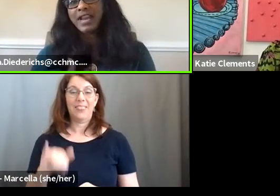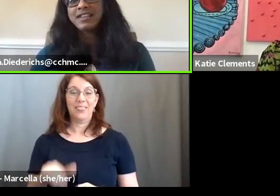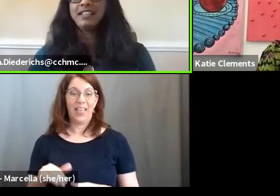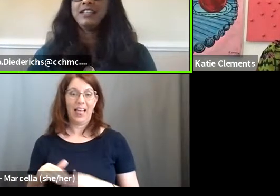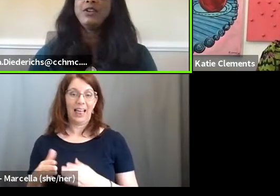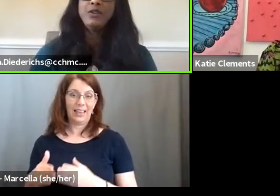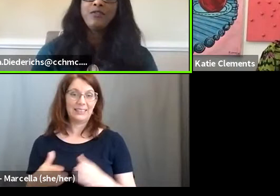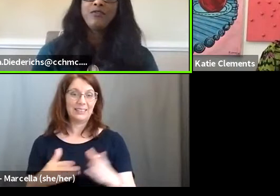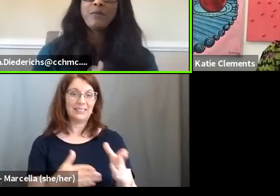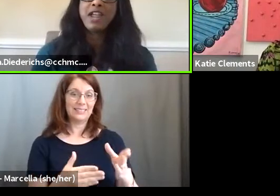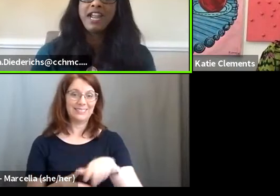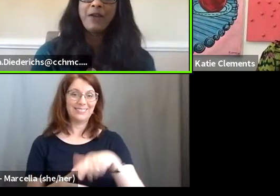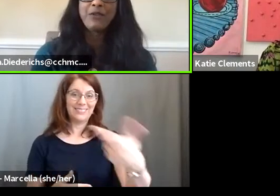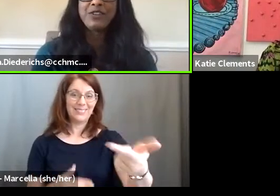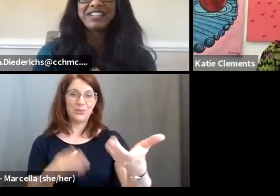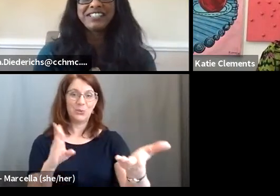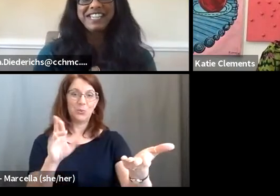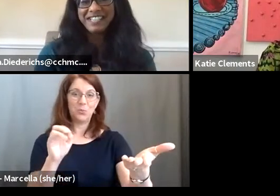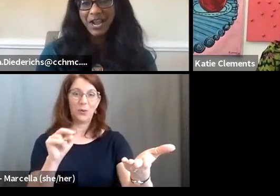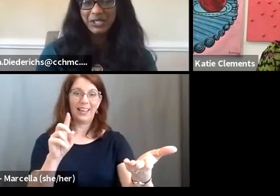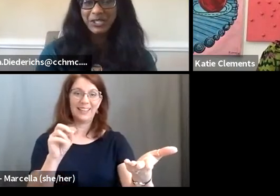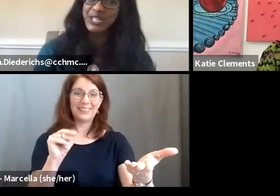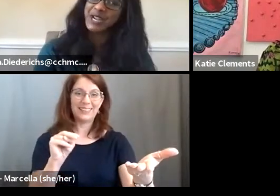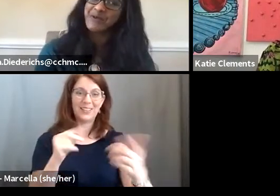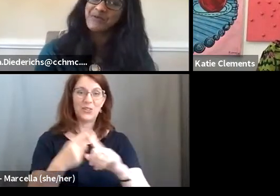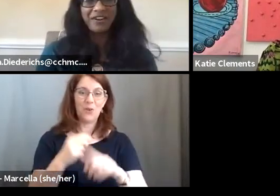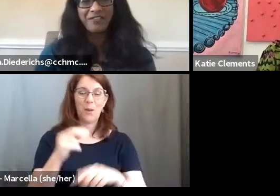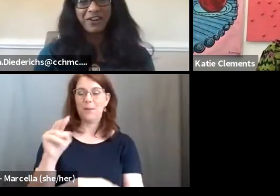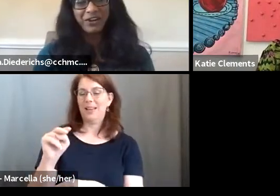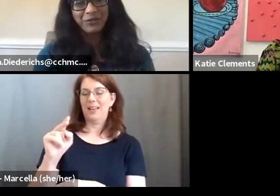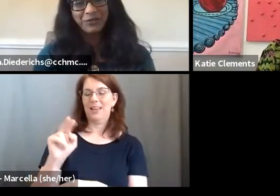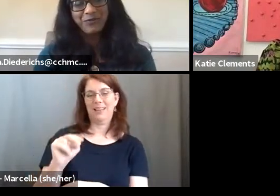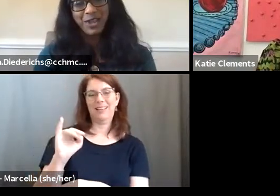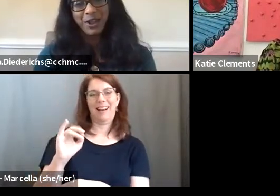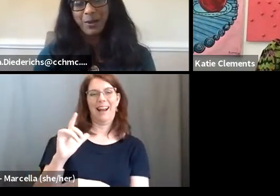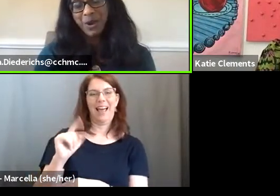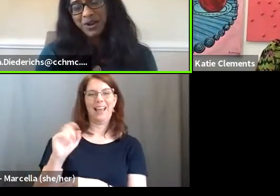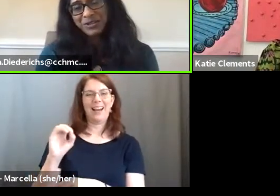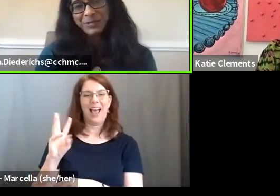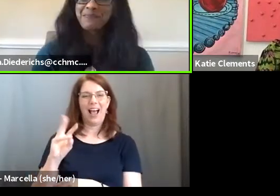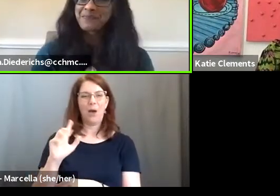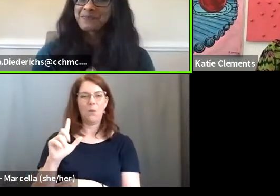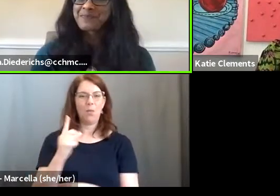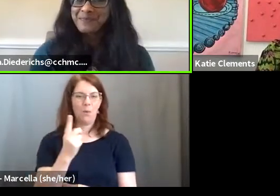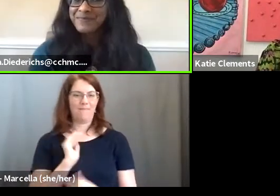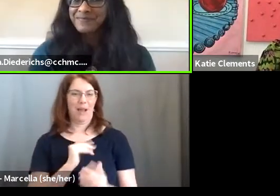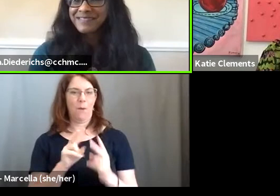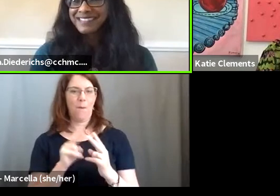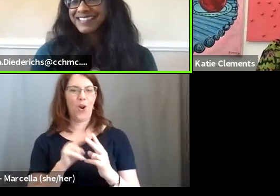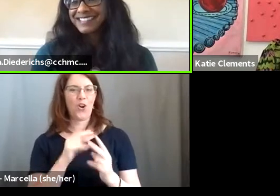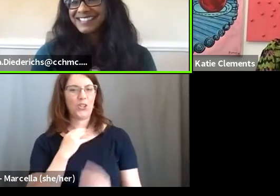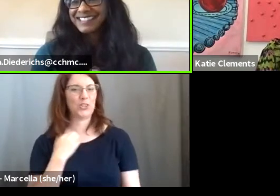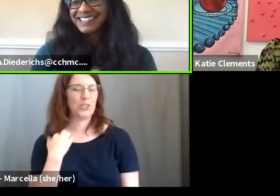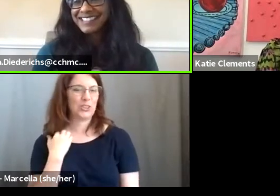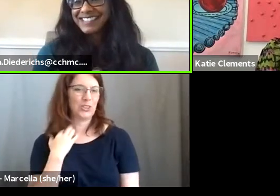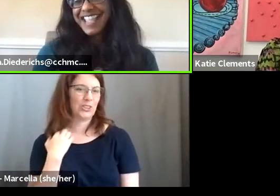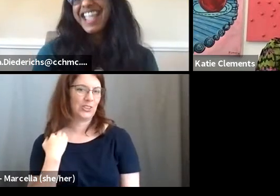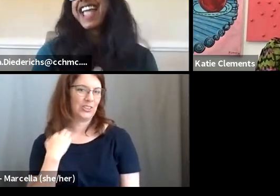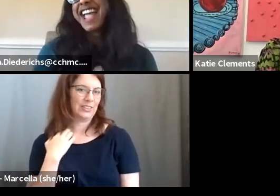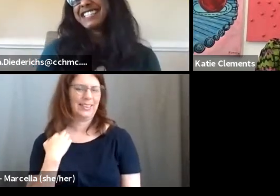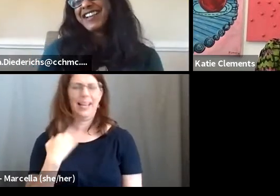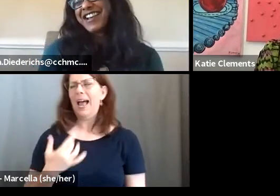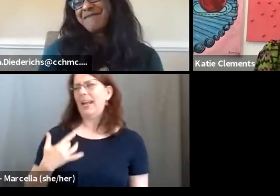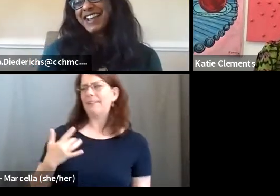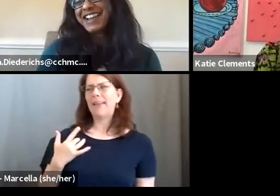Brandon from Night Owl, actually one of our partners. I had a feeling I was going to be